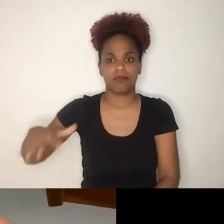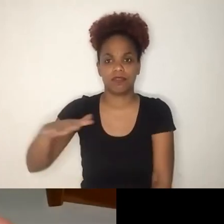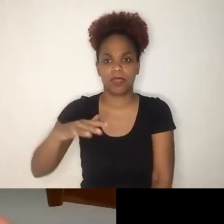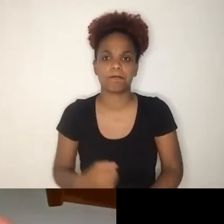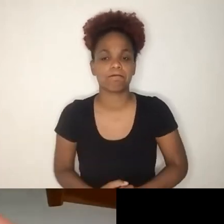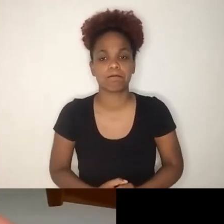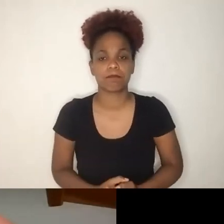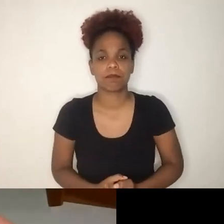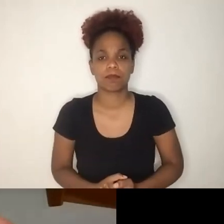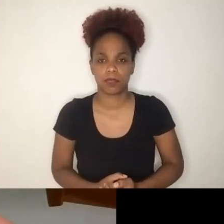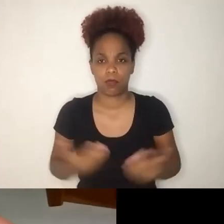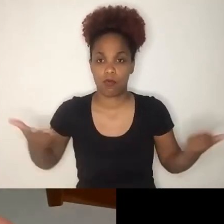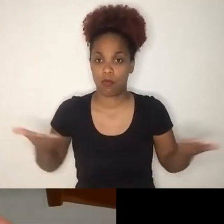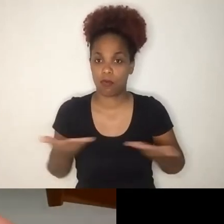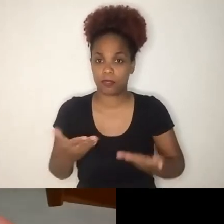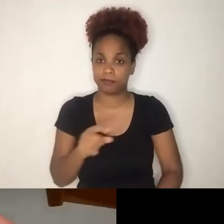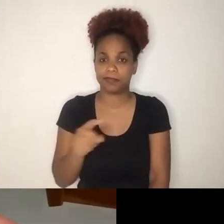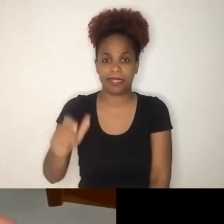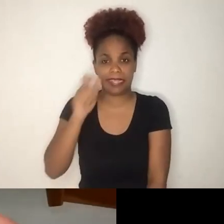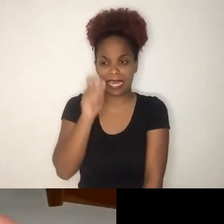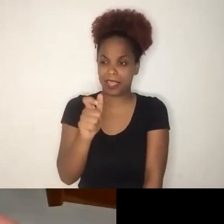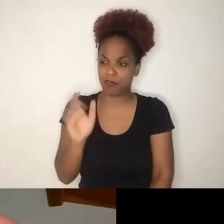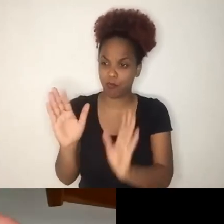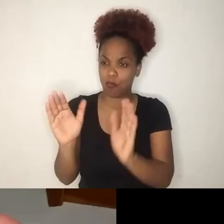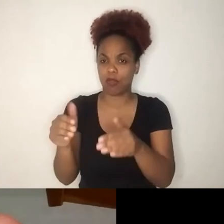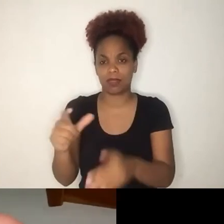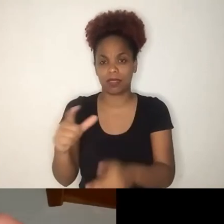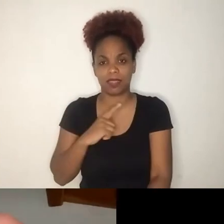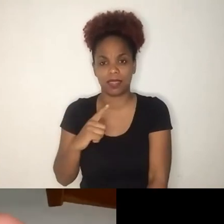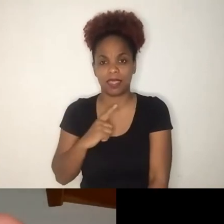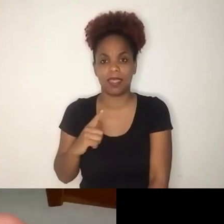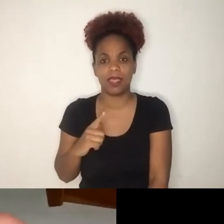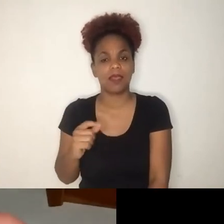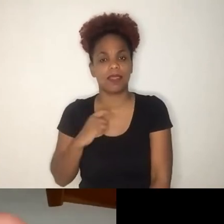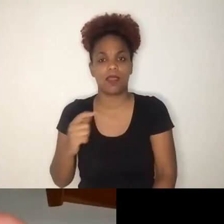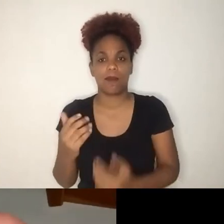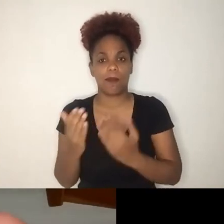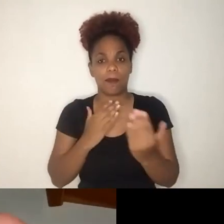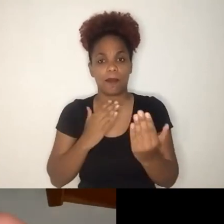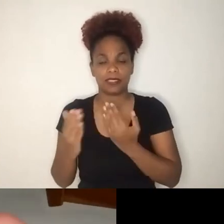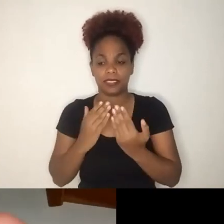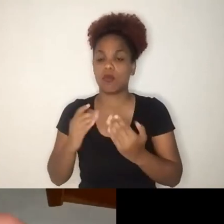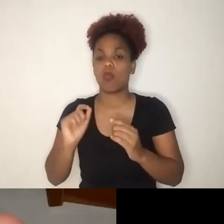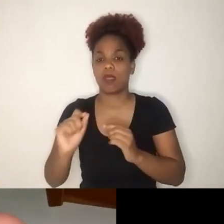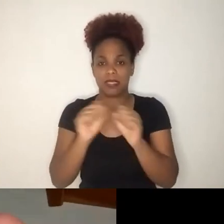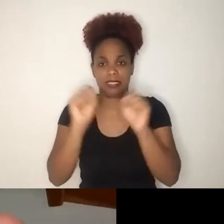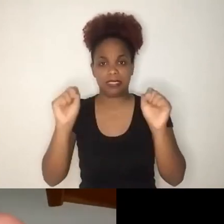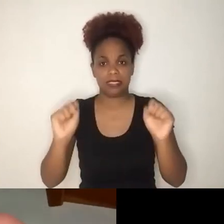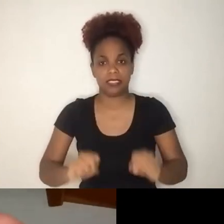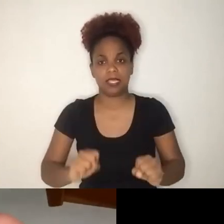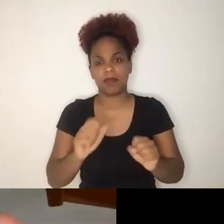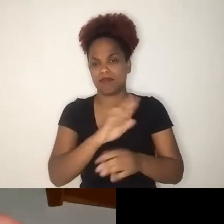of learning, comparative analysis of educational systems, life-long learning and higher education